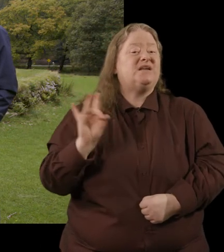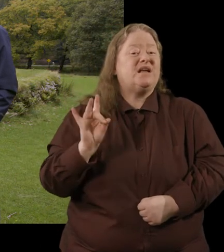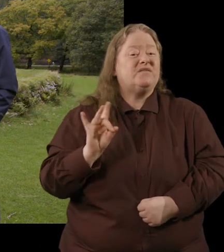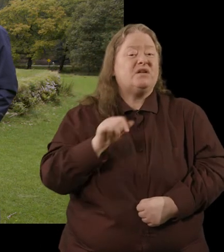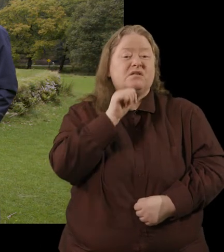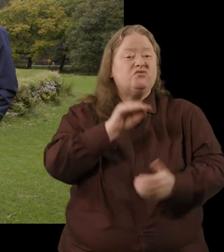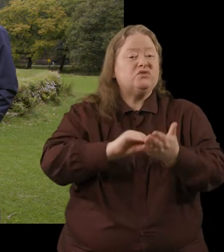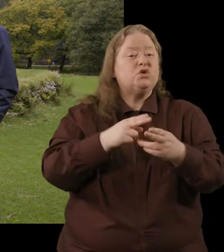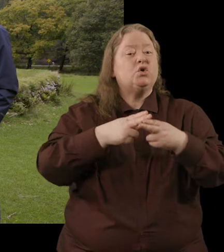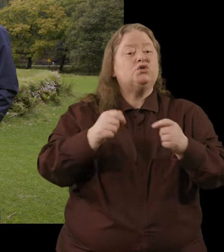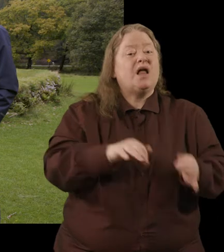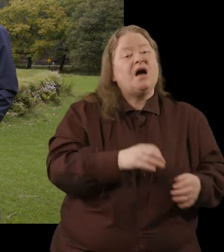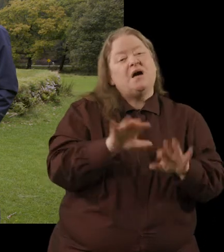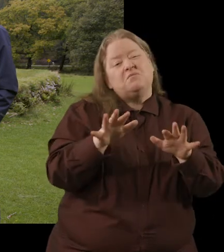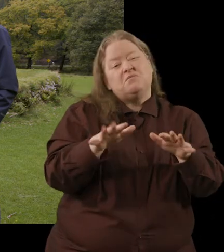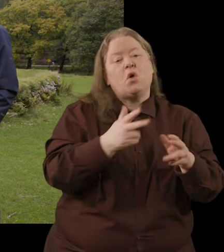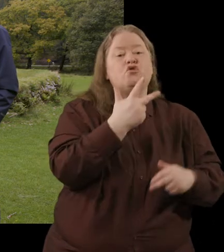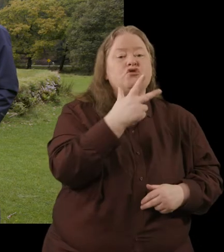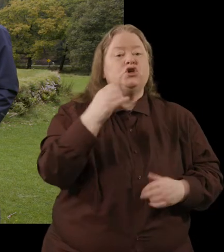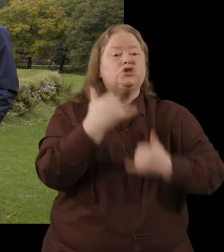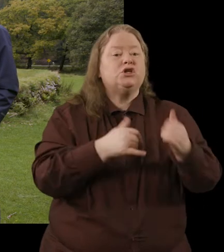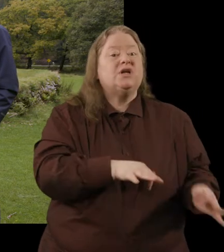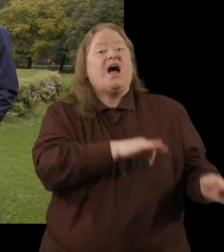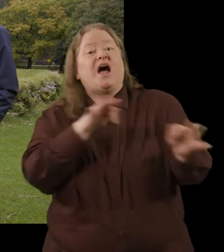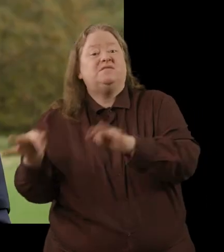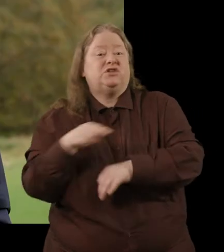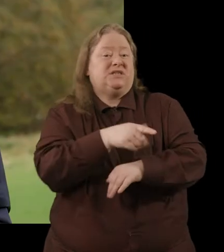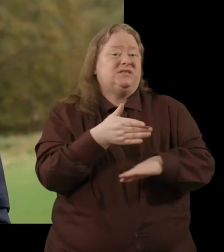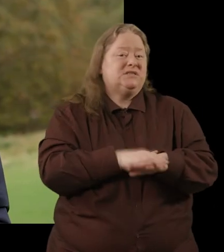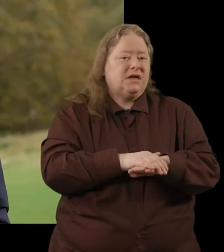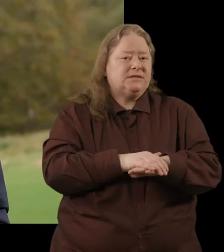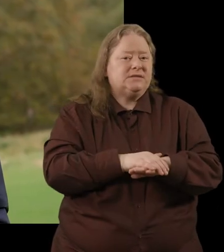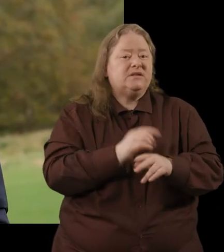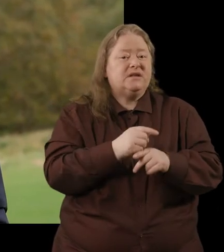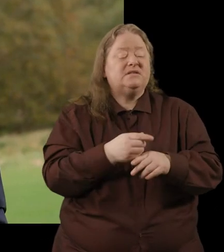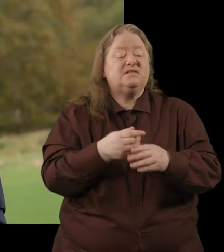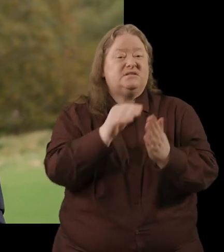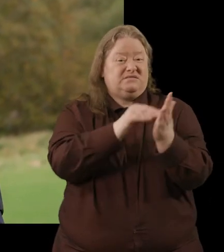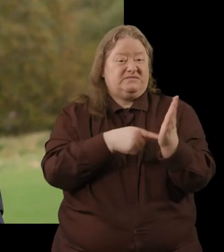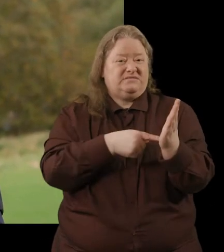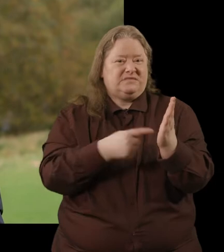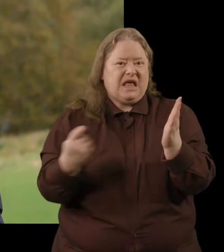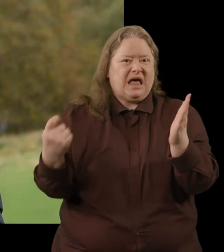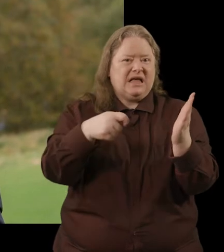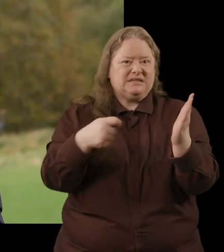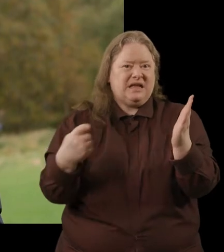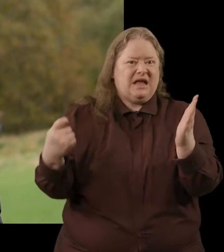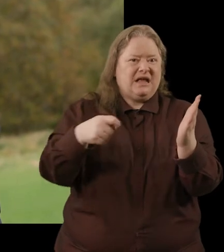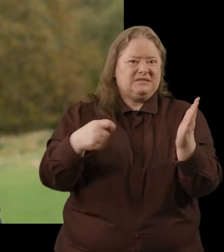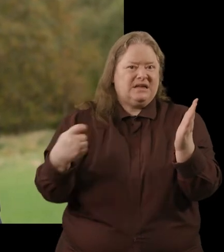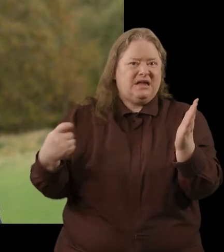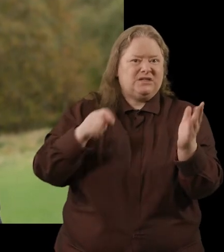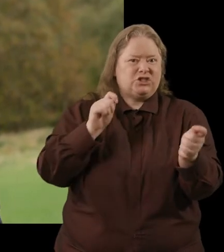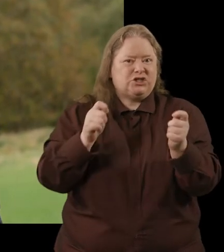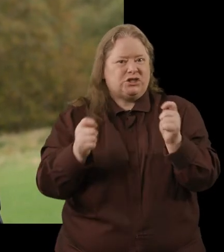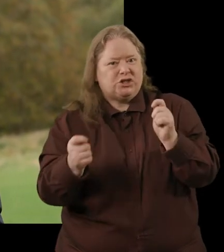weren't written down until about at least 300 years after he had died. And then they were added to and added to and changed over time.